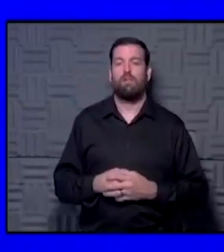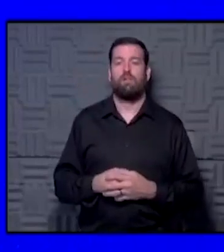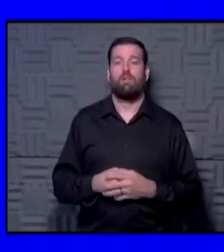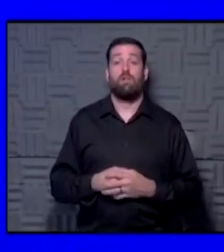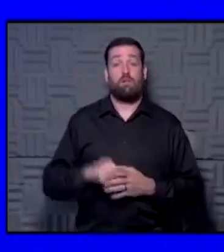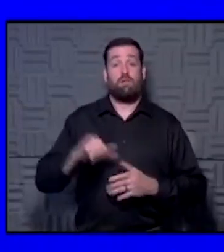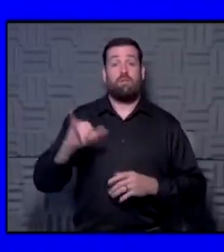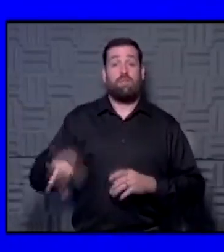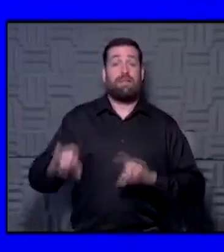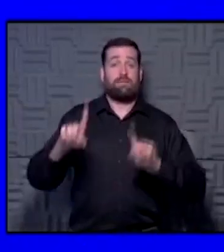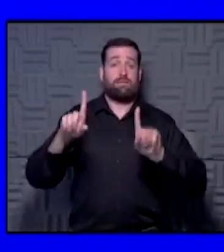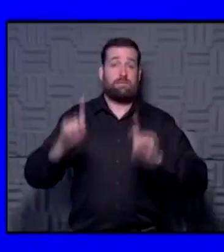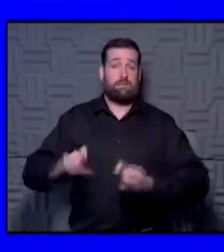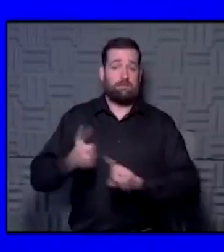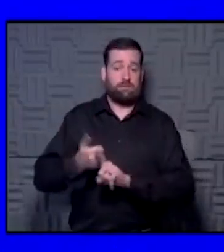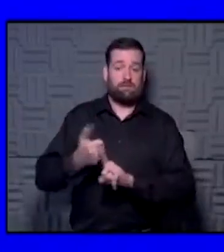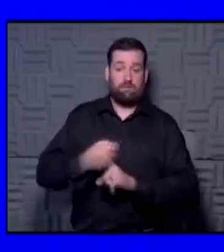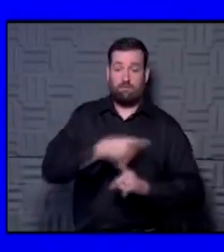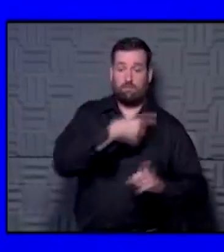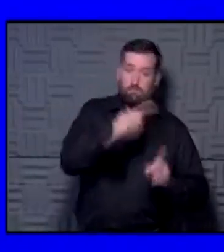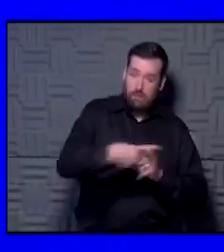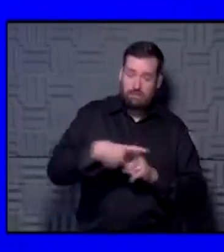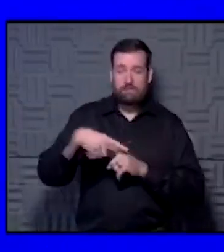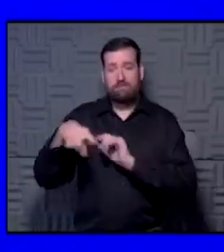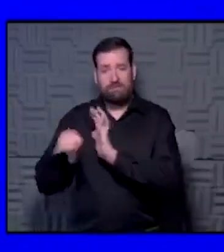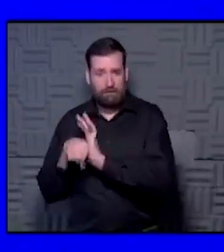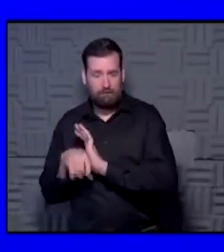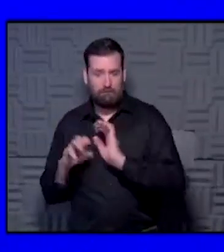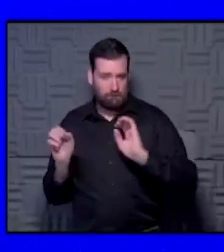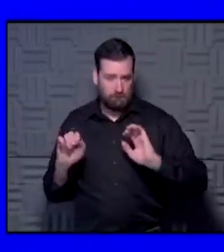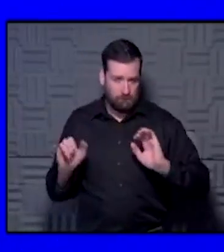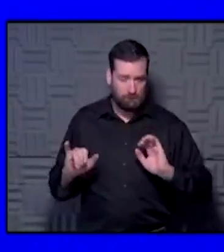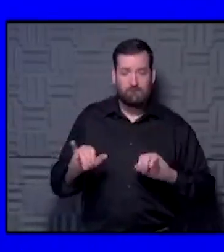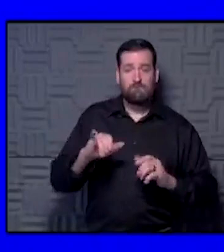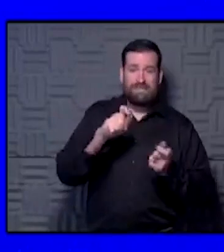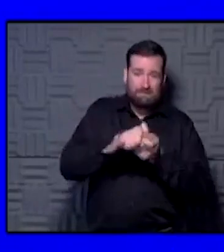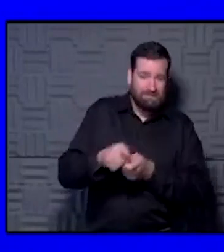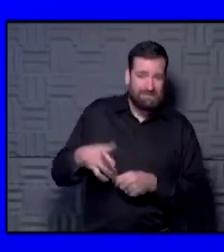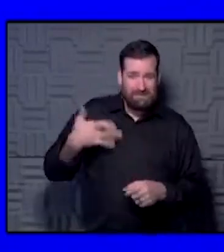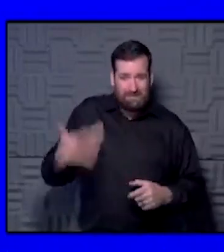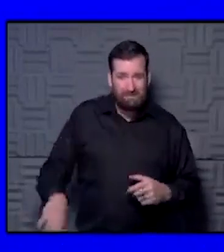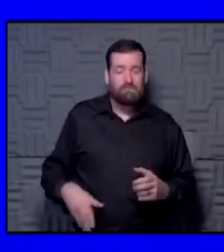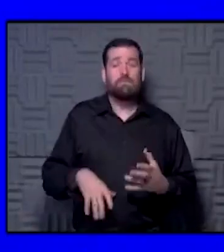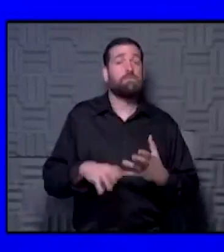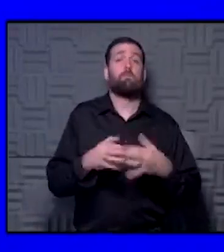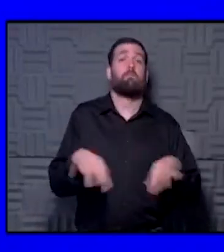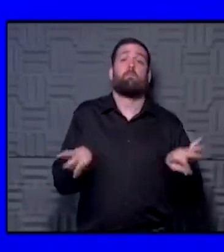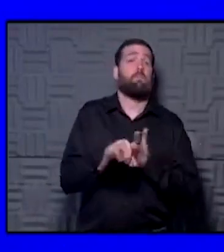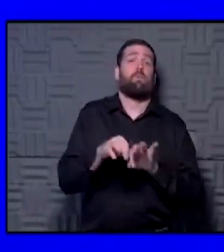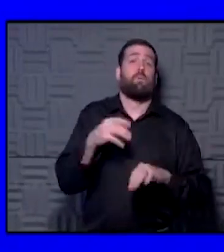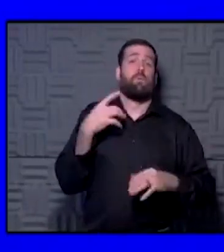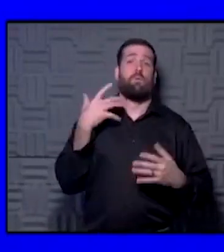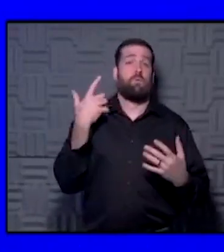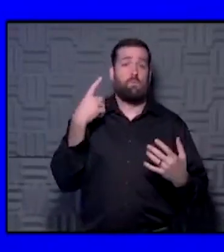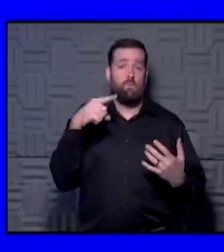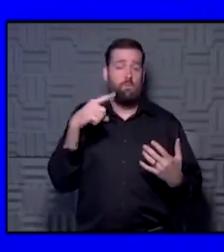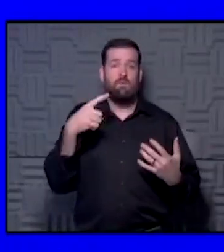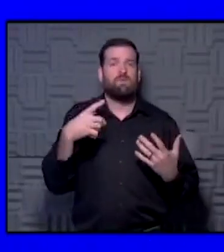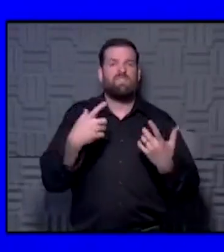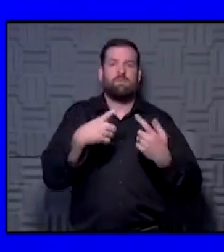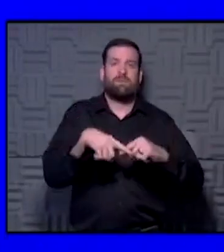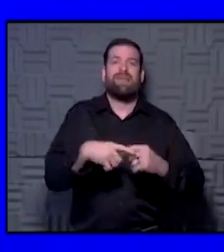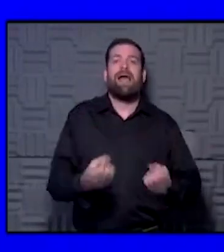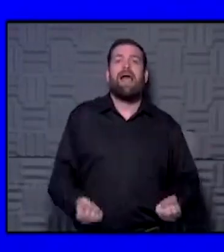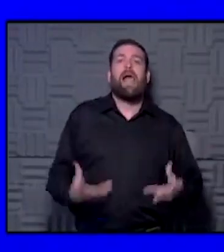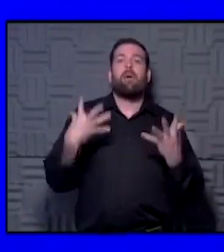that test positive and negative predictive value sensitivity and specificity really matter on how much activity, how much